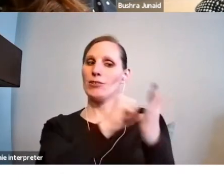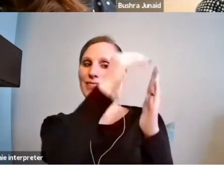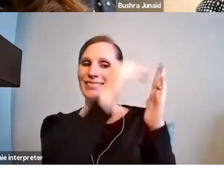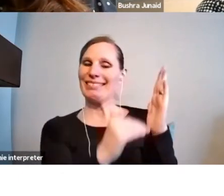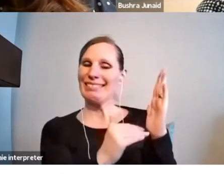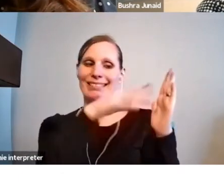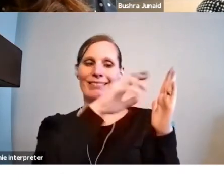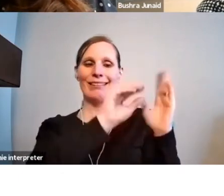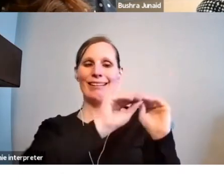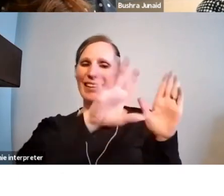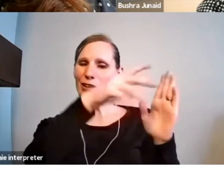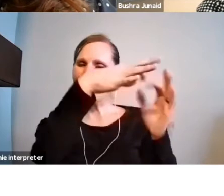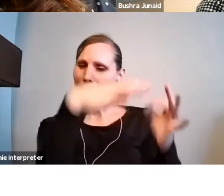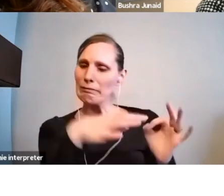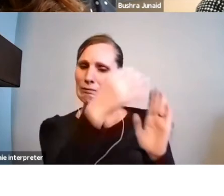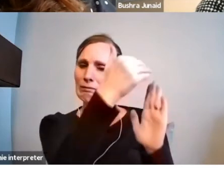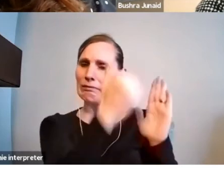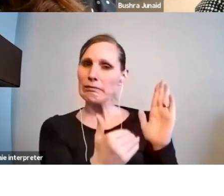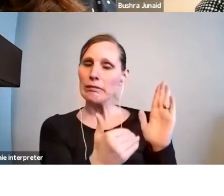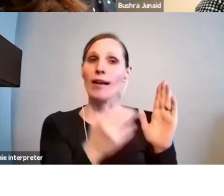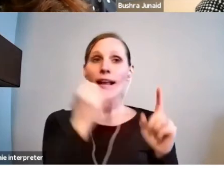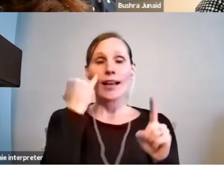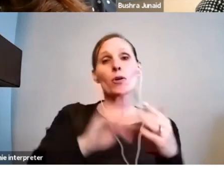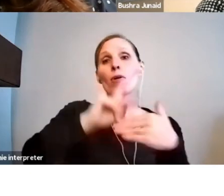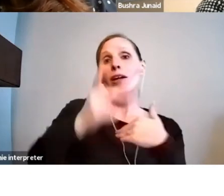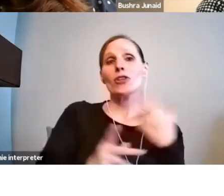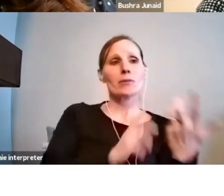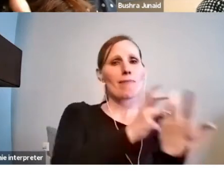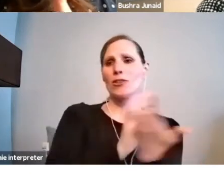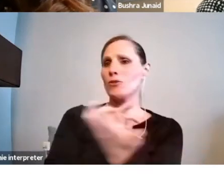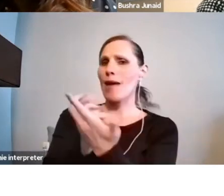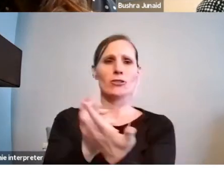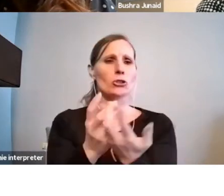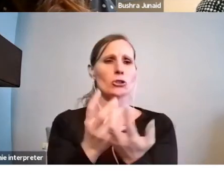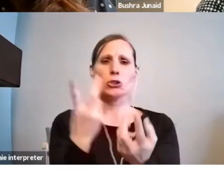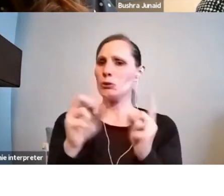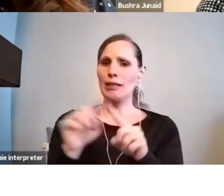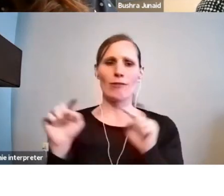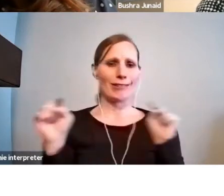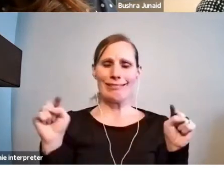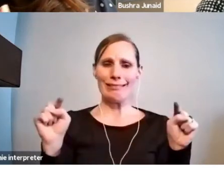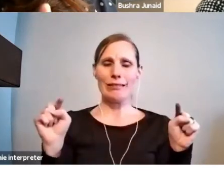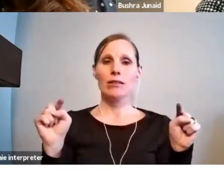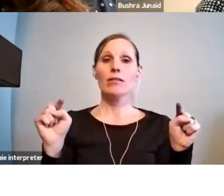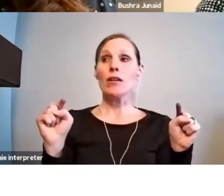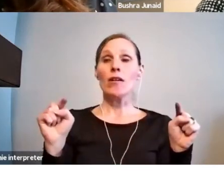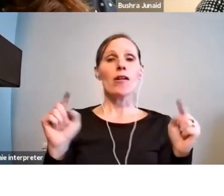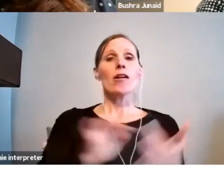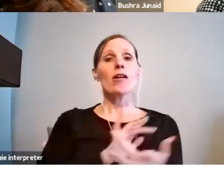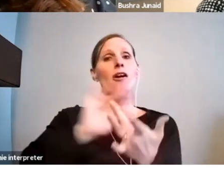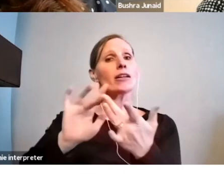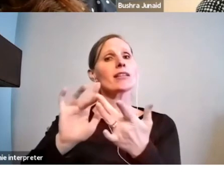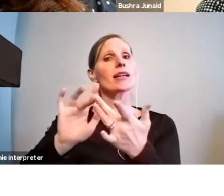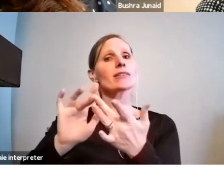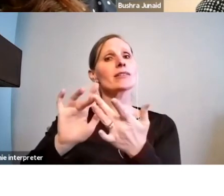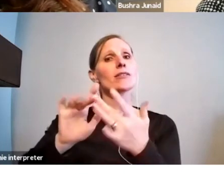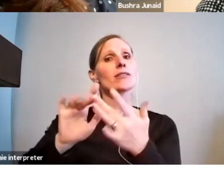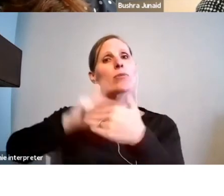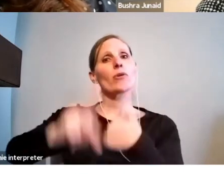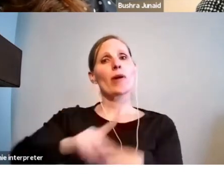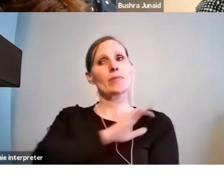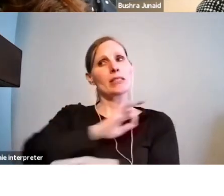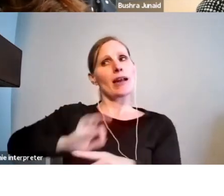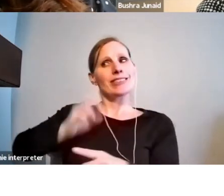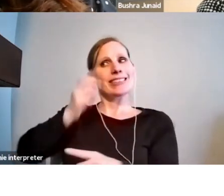in more than one program, you're welcome to contact the program staff to have a discussion. But one of the